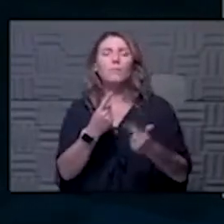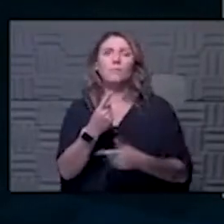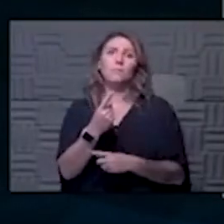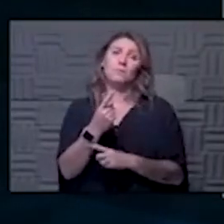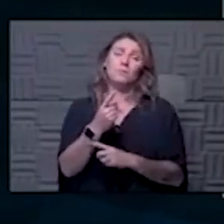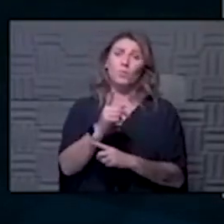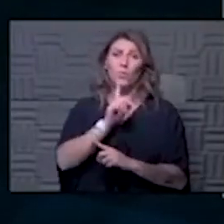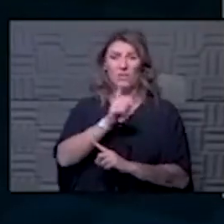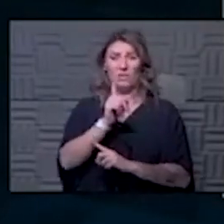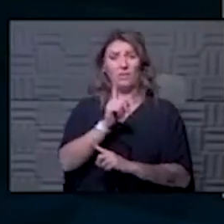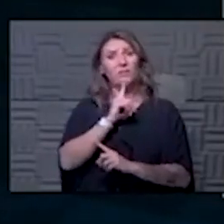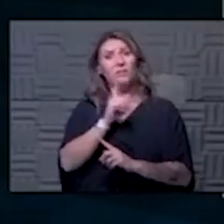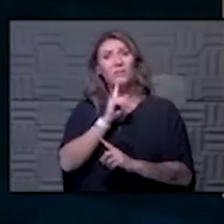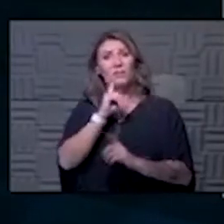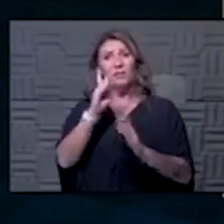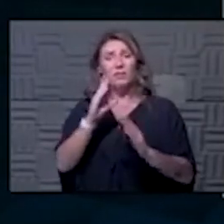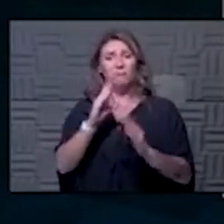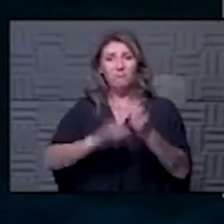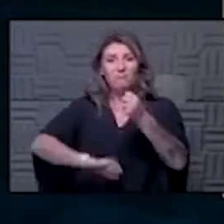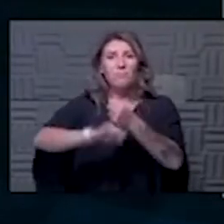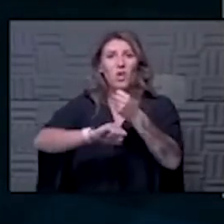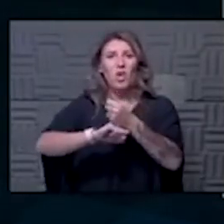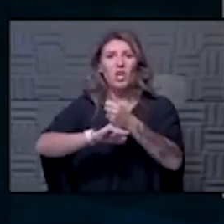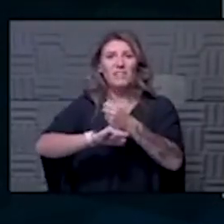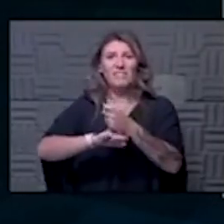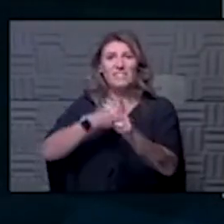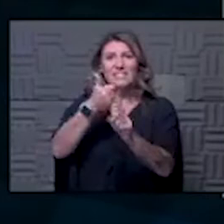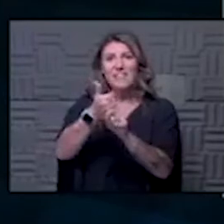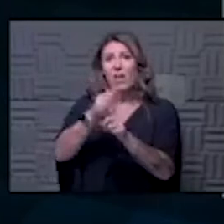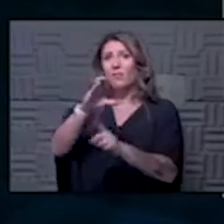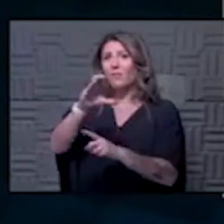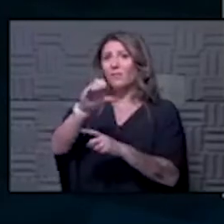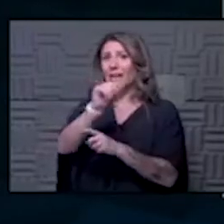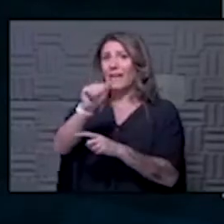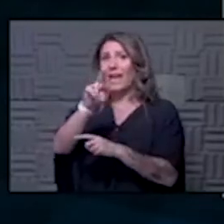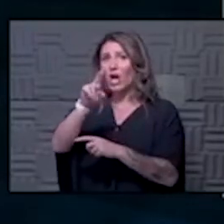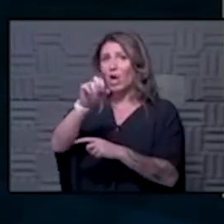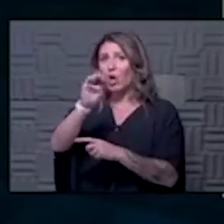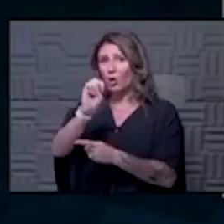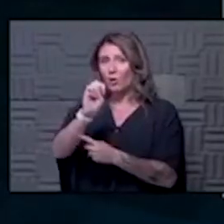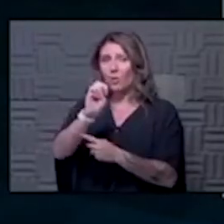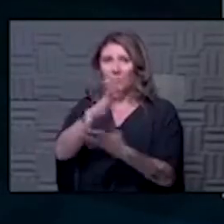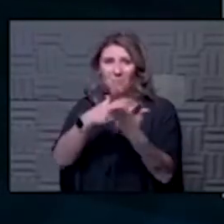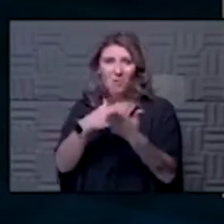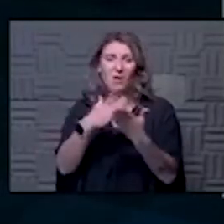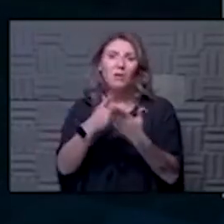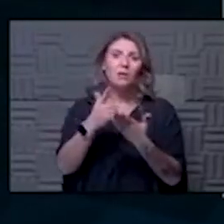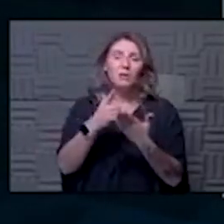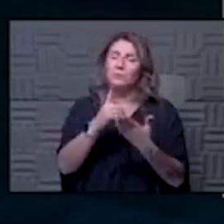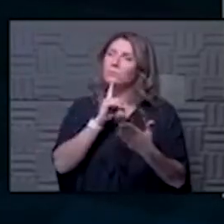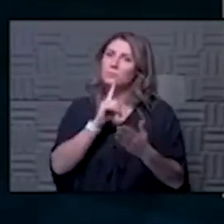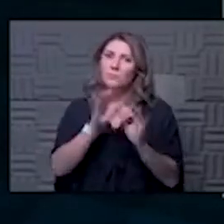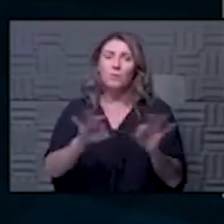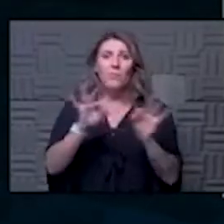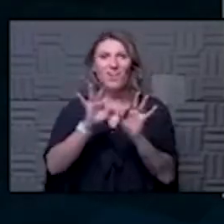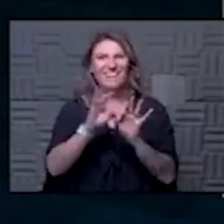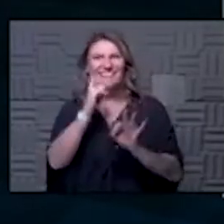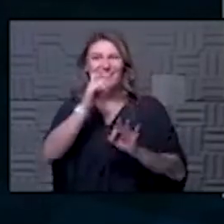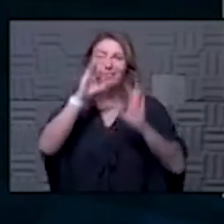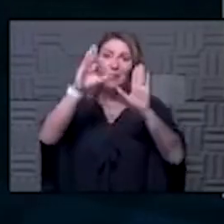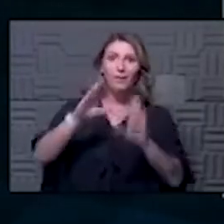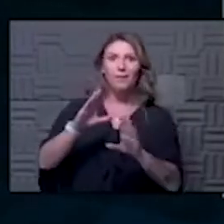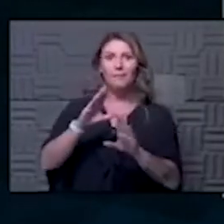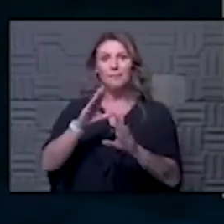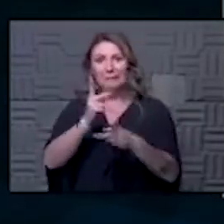promote the self care piece the self-care piece is so important we're not the greatest at taking care of ourselves right so